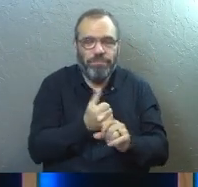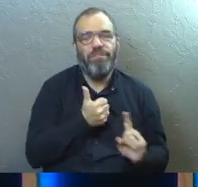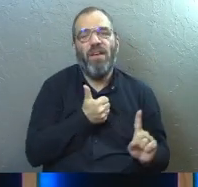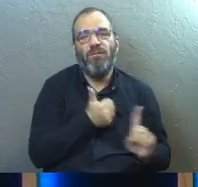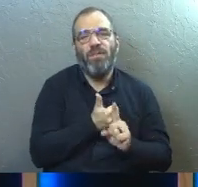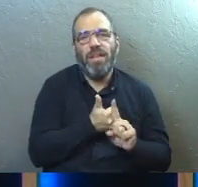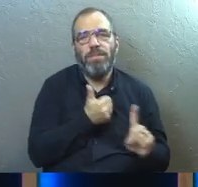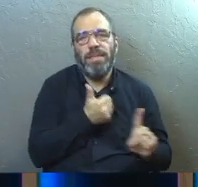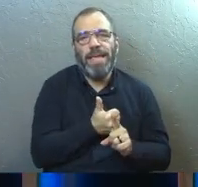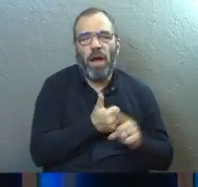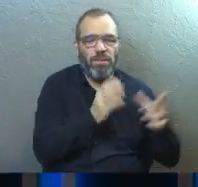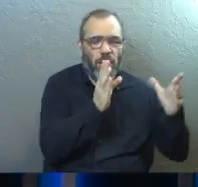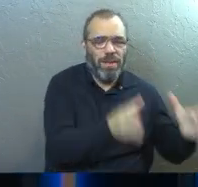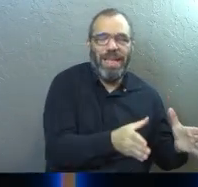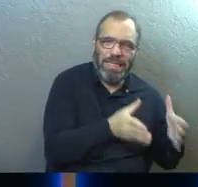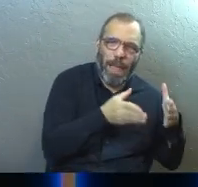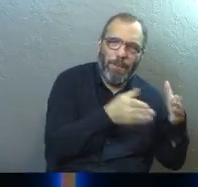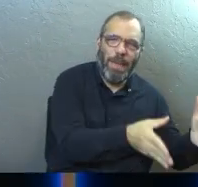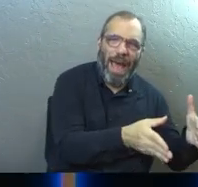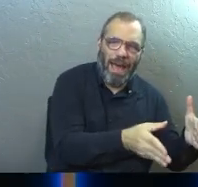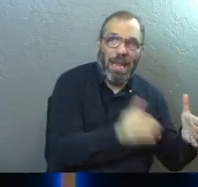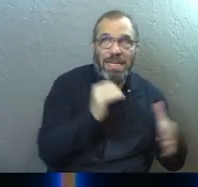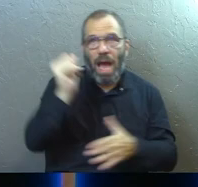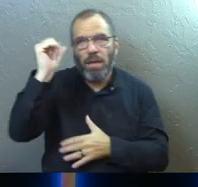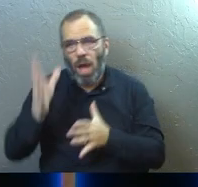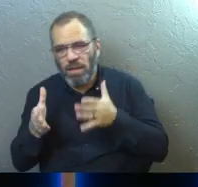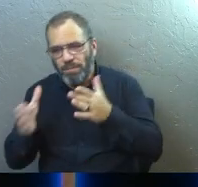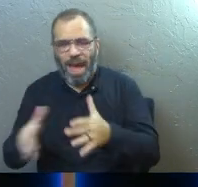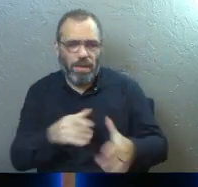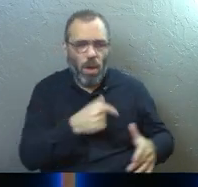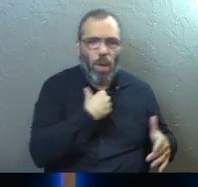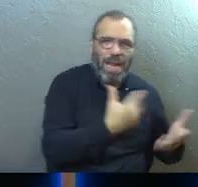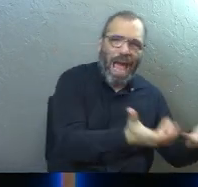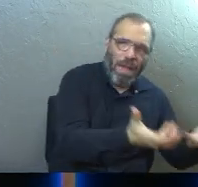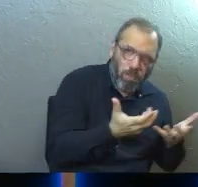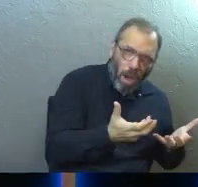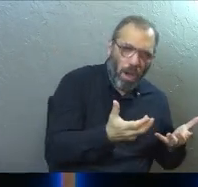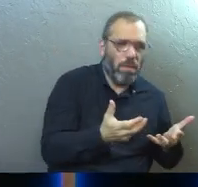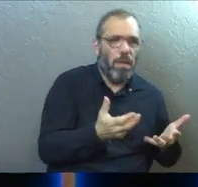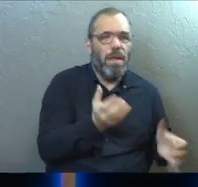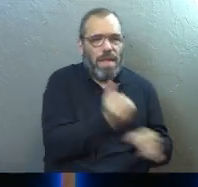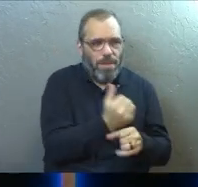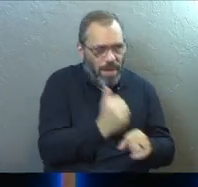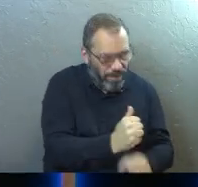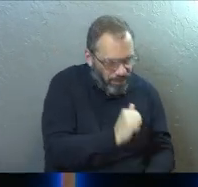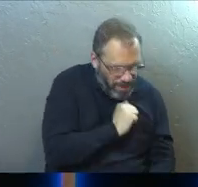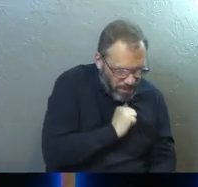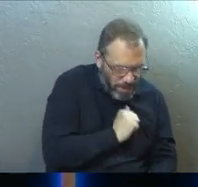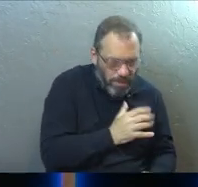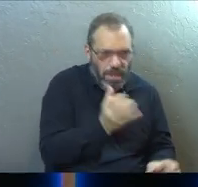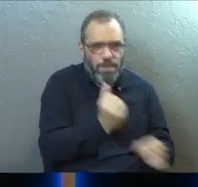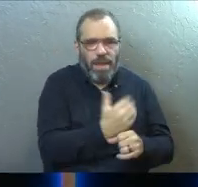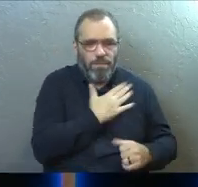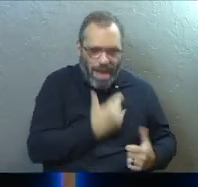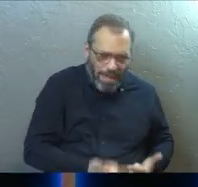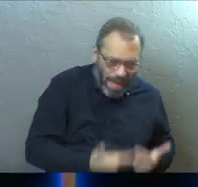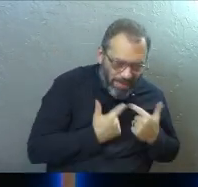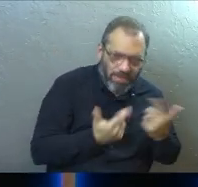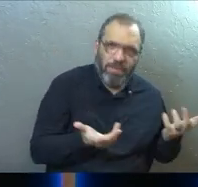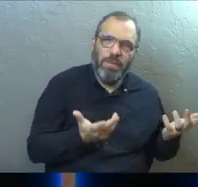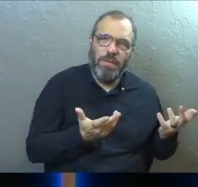for them. They make the decision according to what they want. They shape their own life.